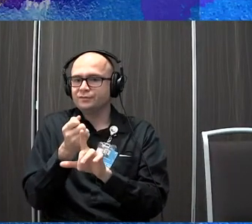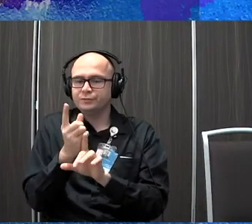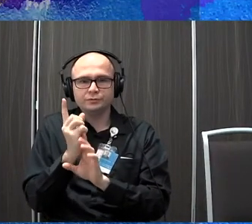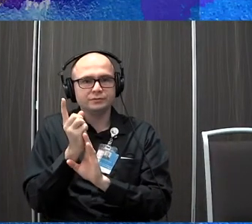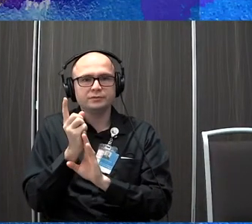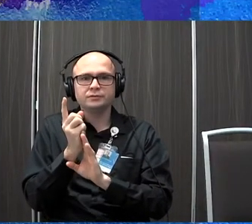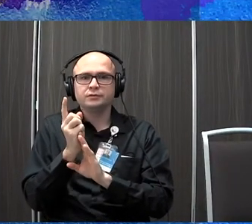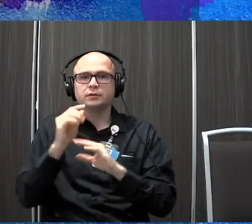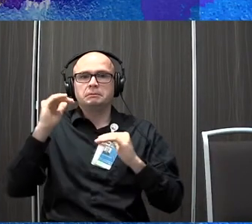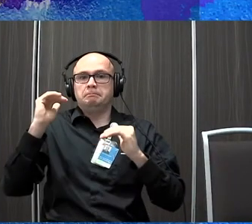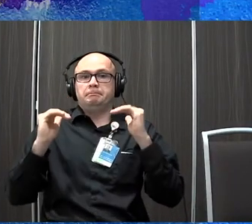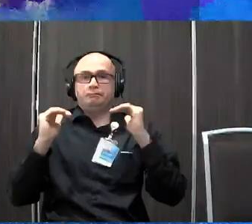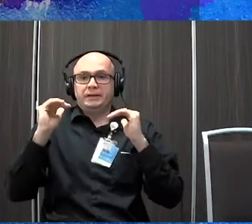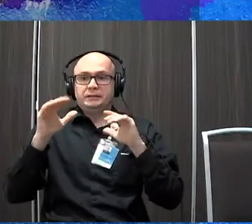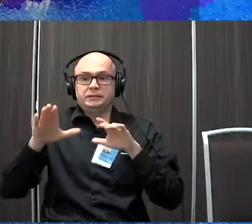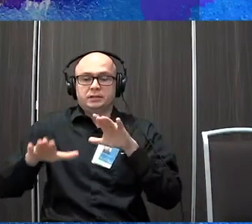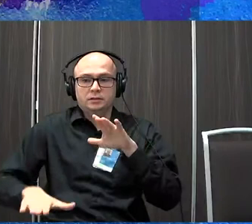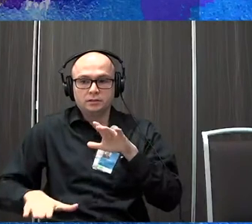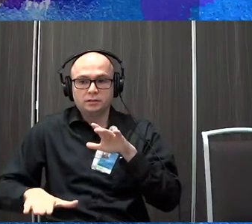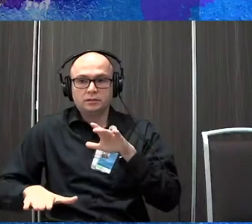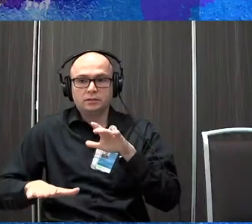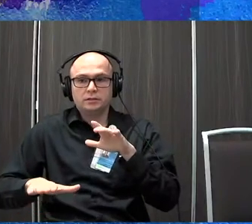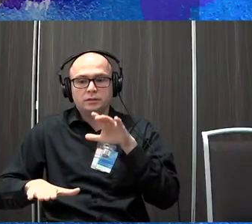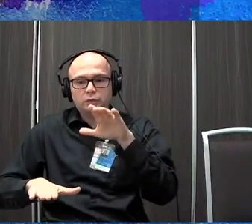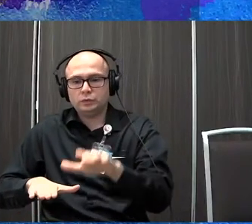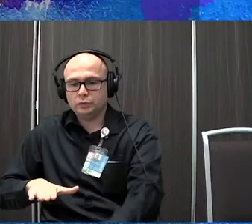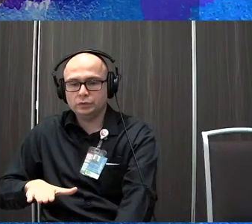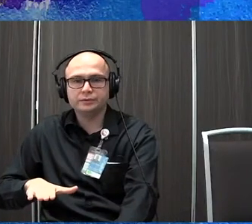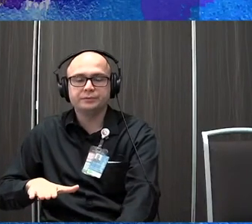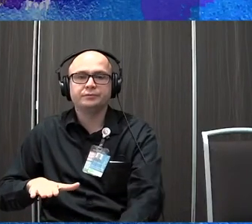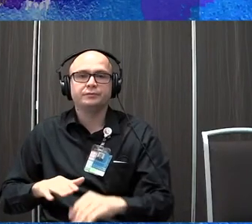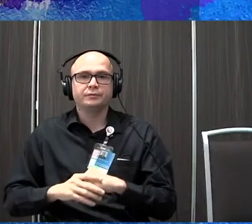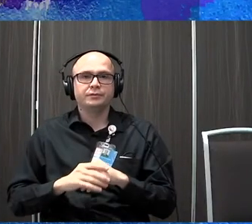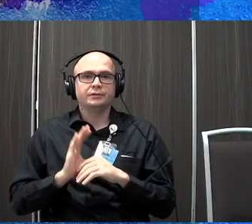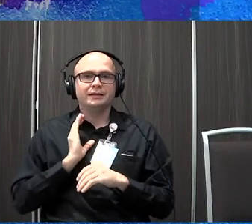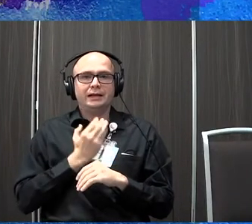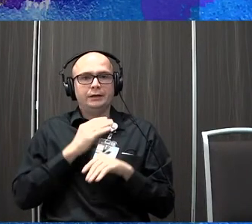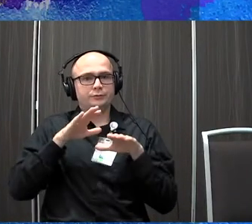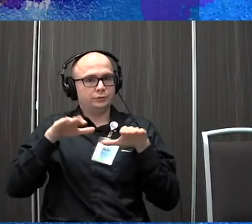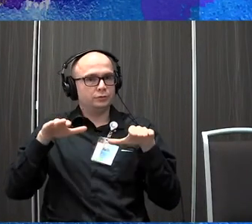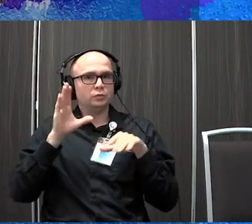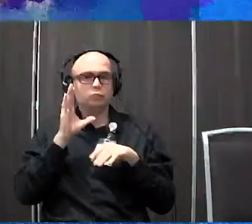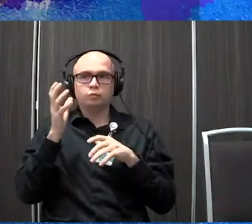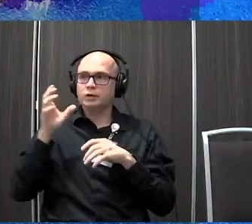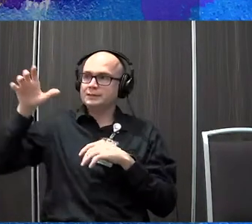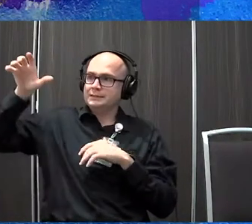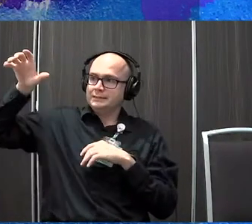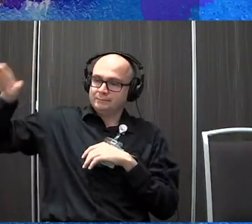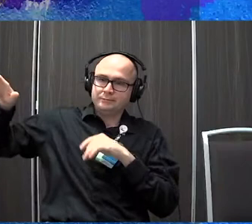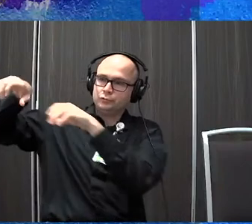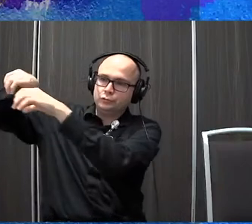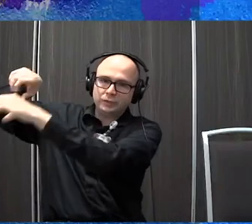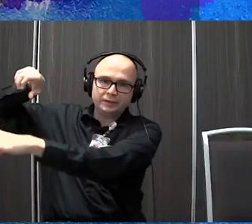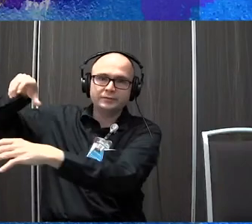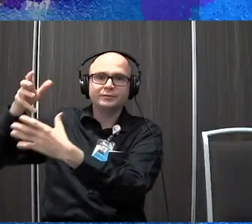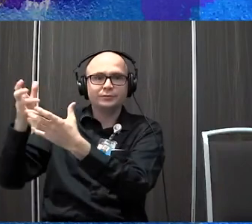balance on one foot in order to reach the step below. Okay. So our kids will want to hold onto the rail and they will